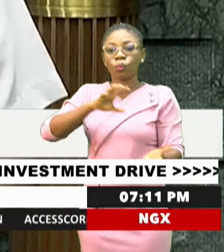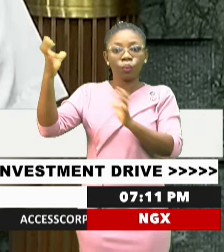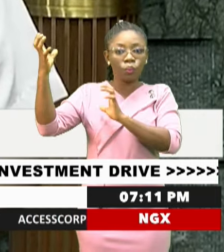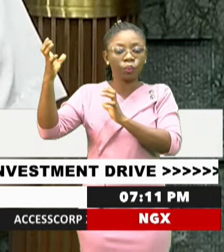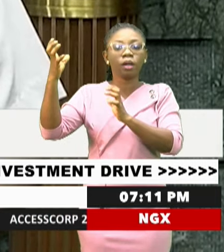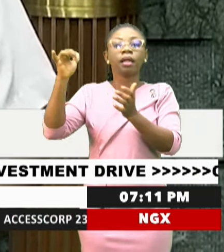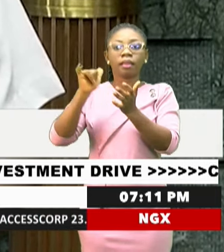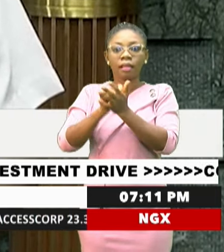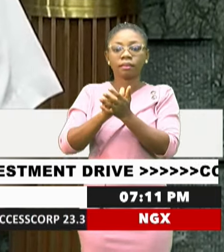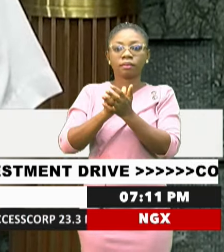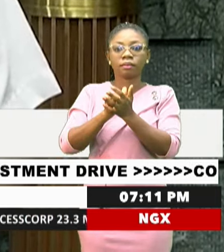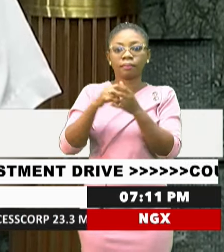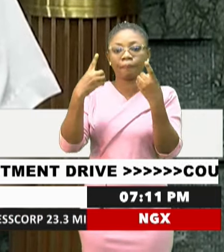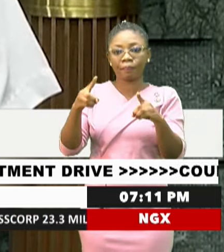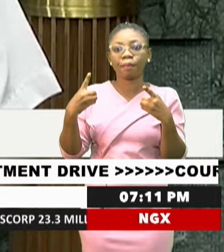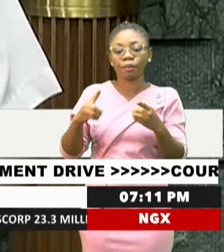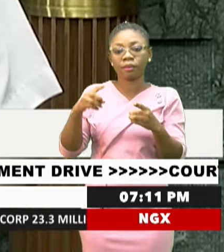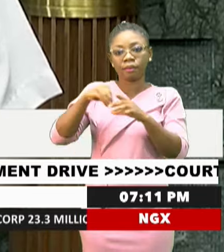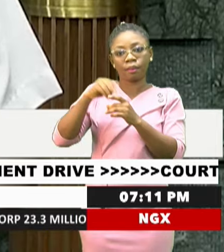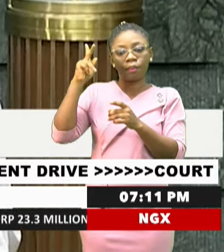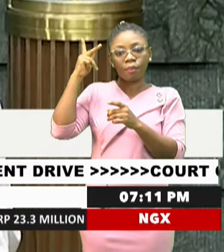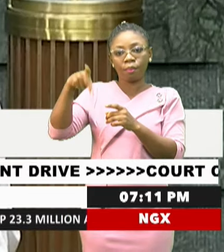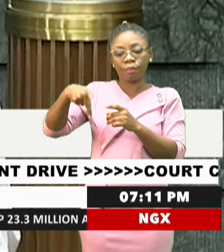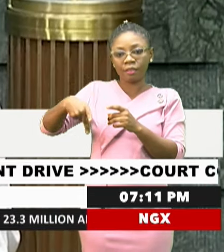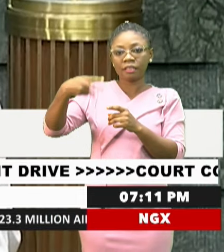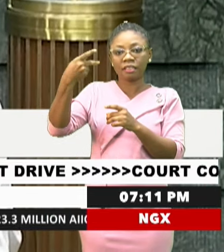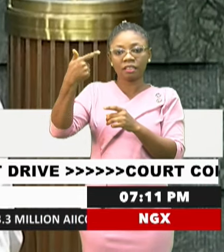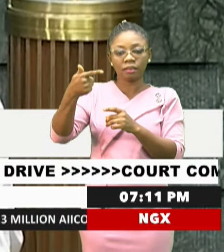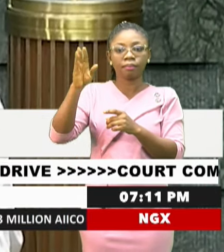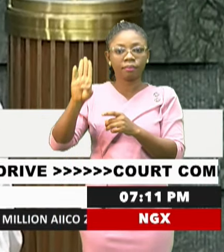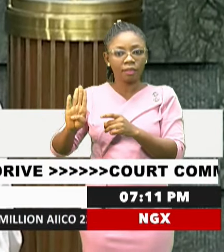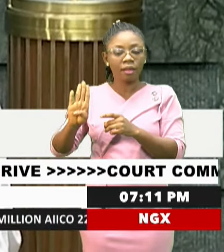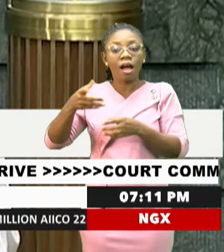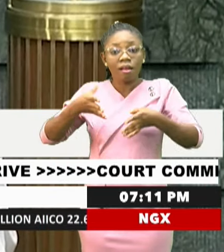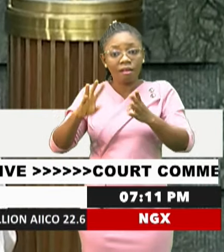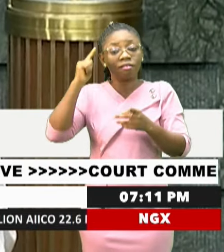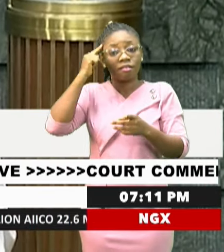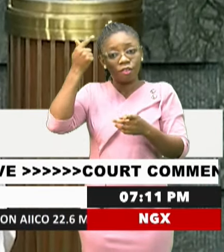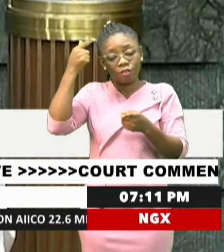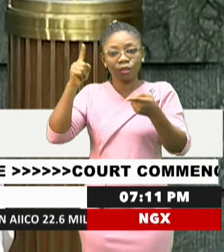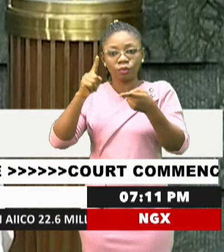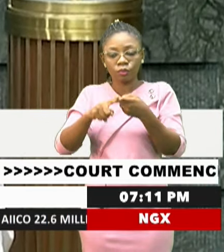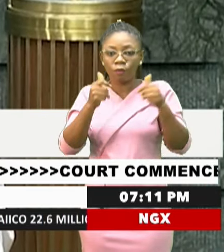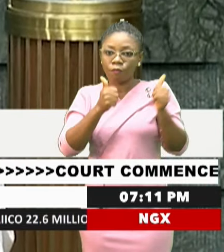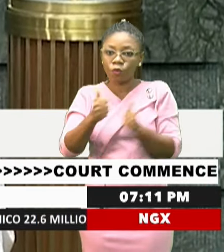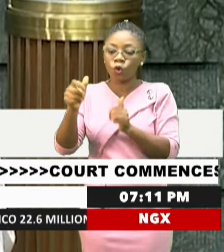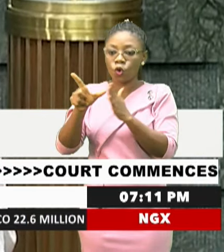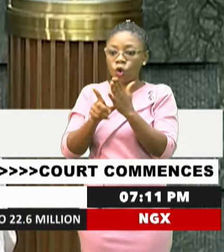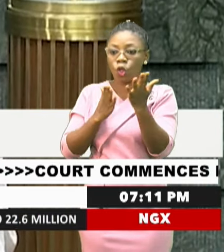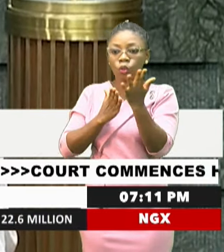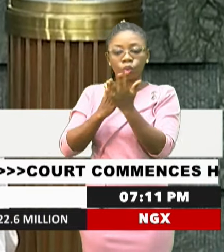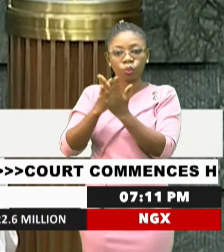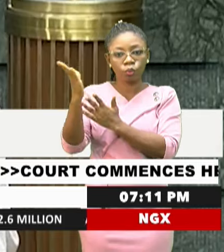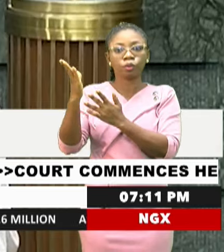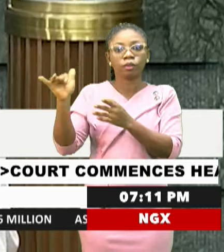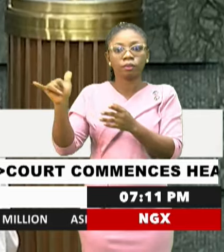Pratia Janata Party, BJP, allowing his government to drive laws through parliament with only